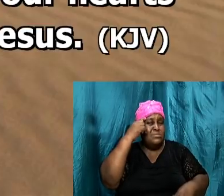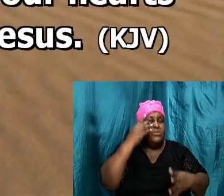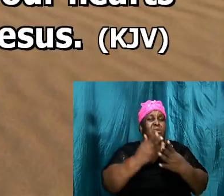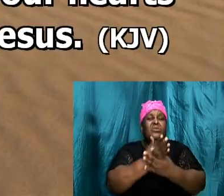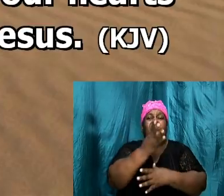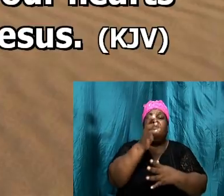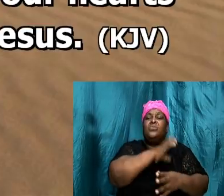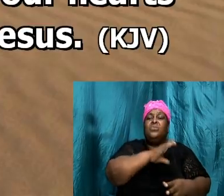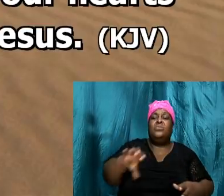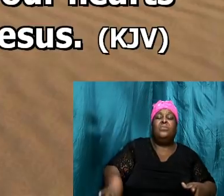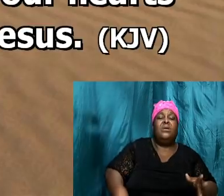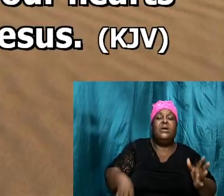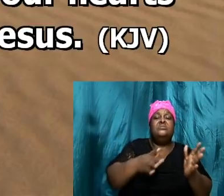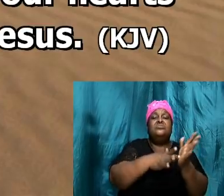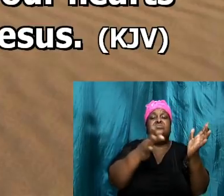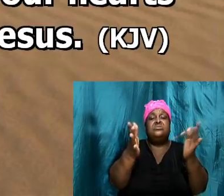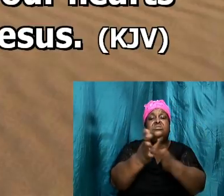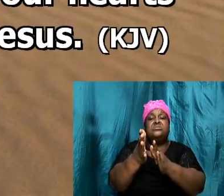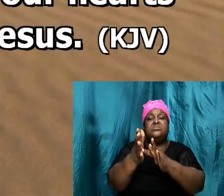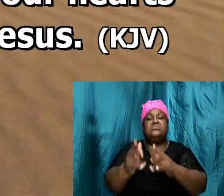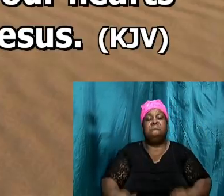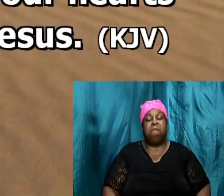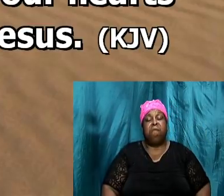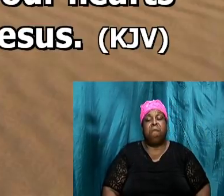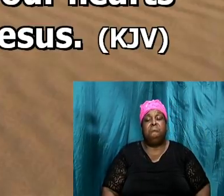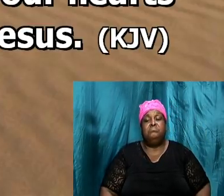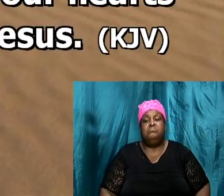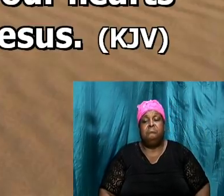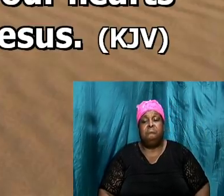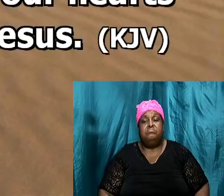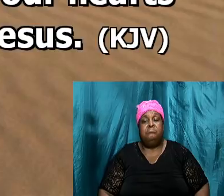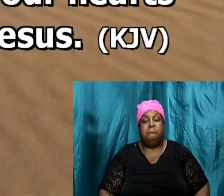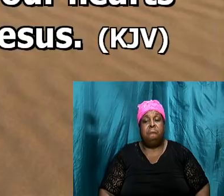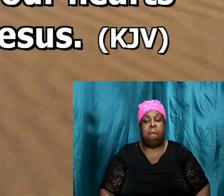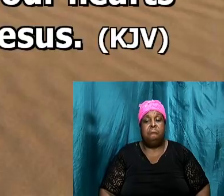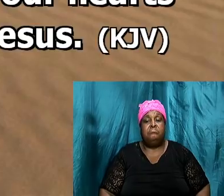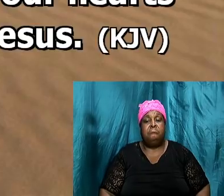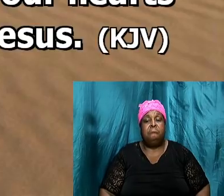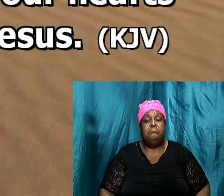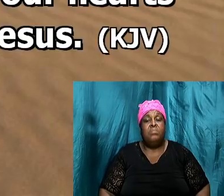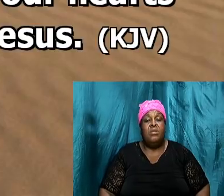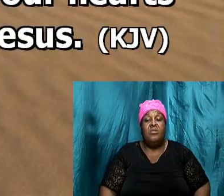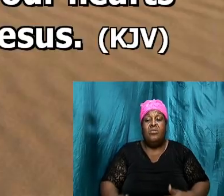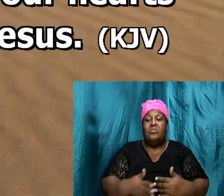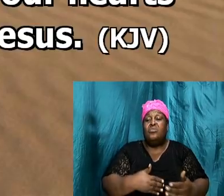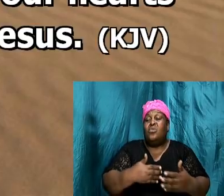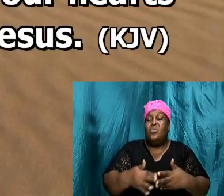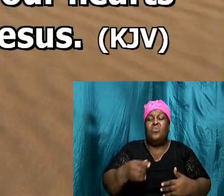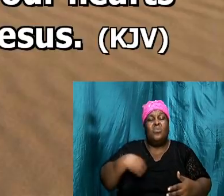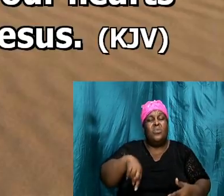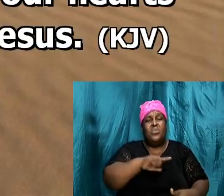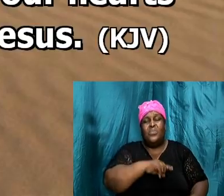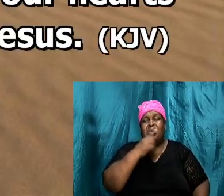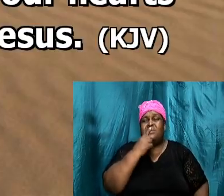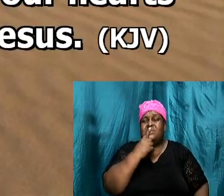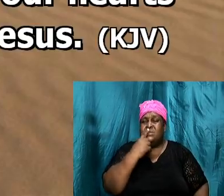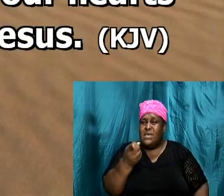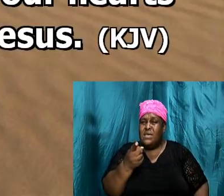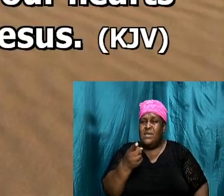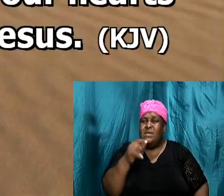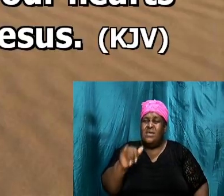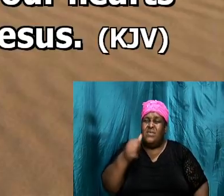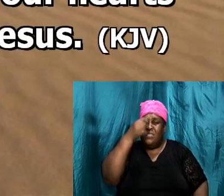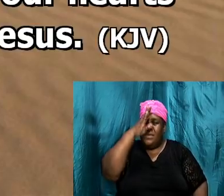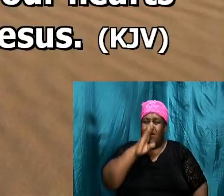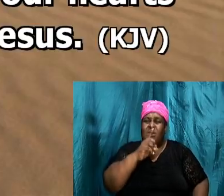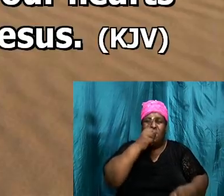through Jesus Christ though we mention that God